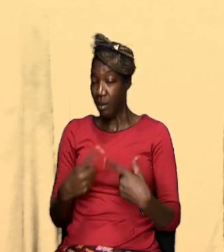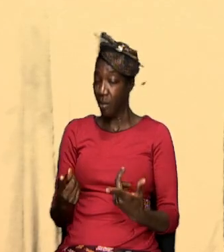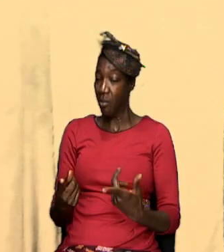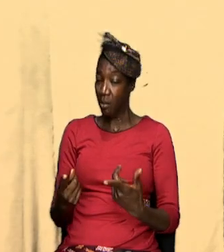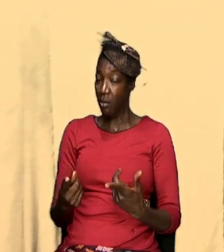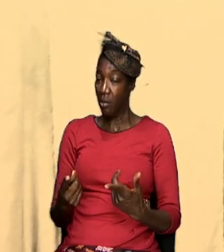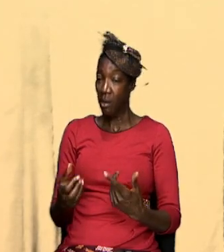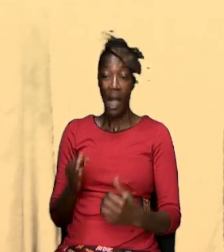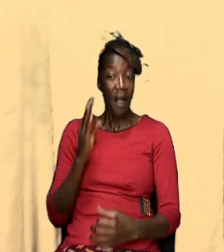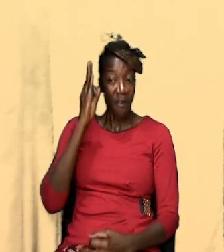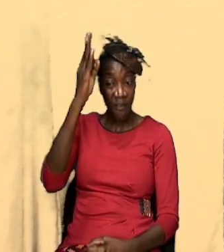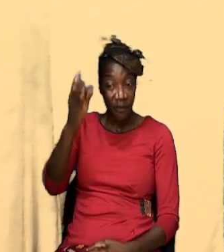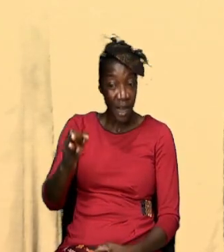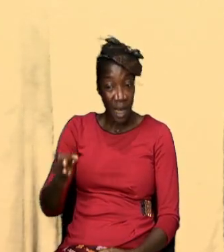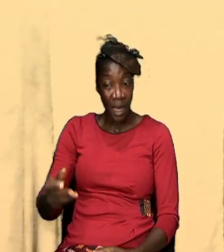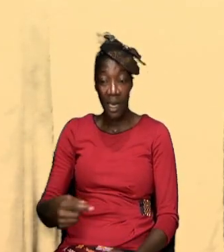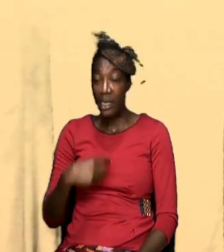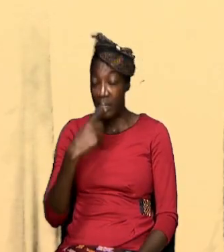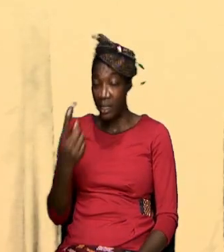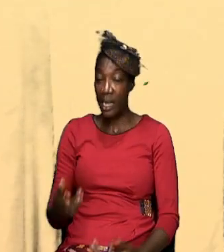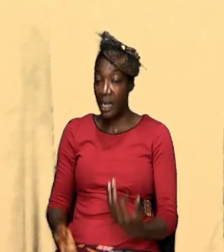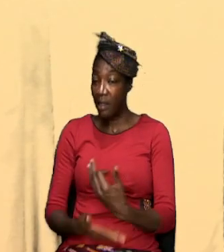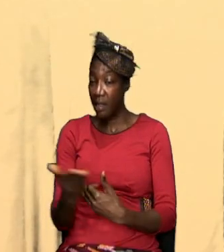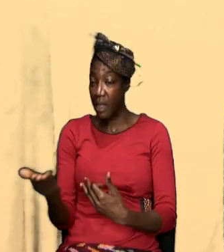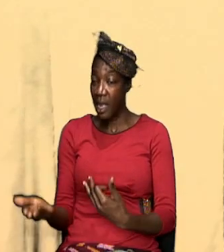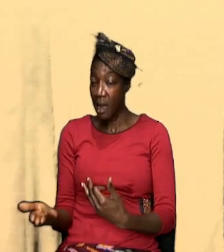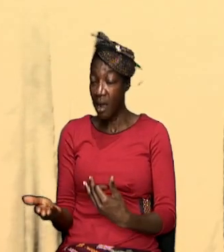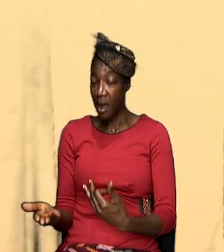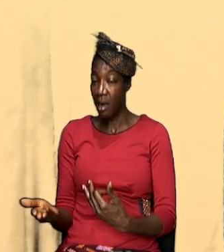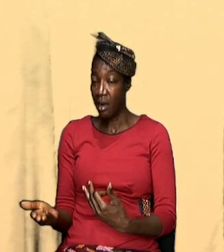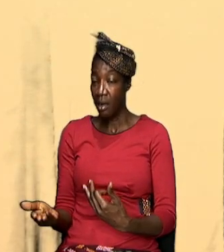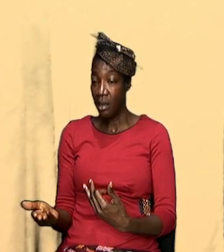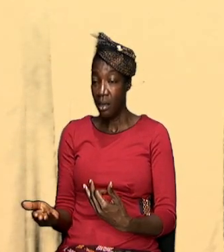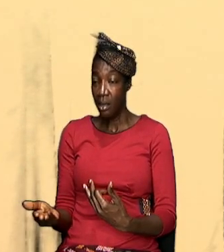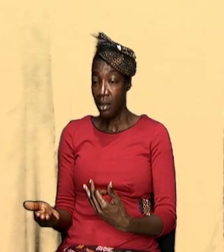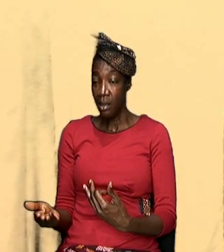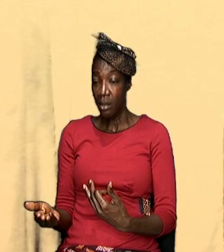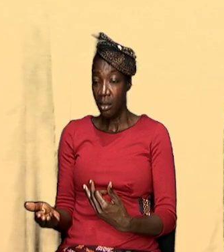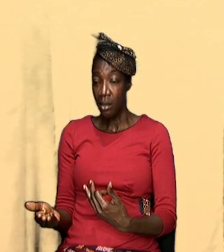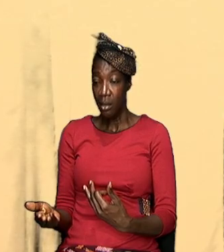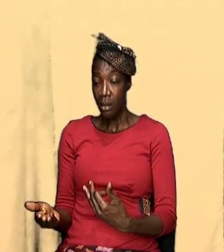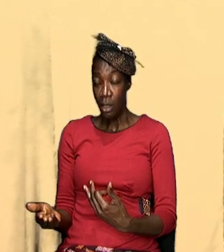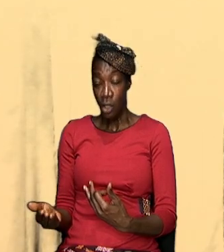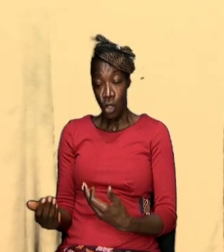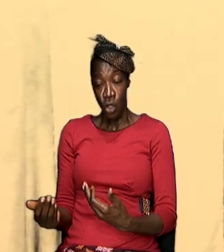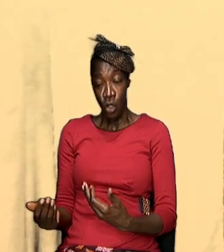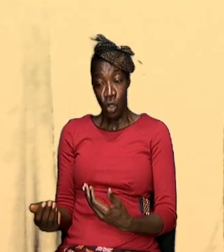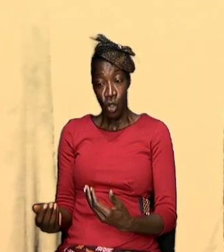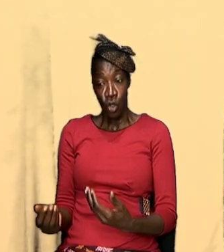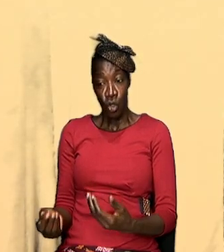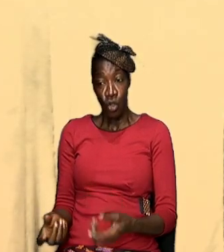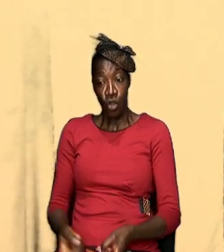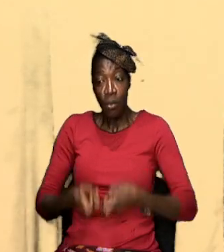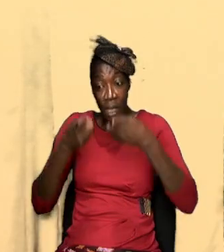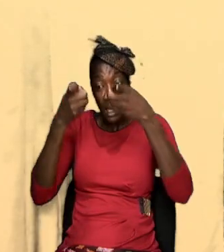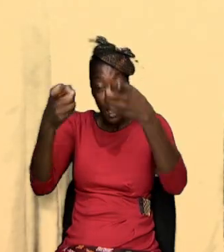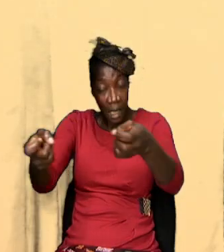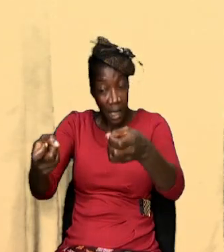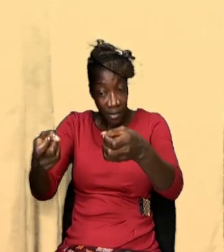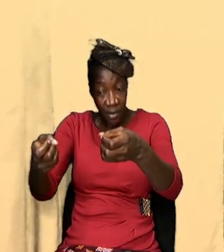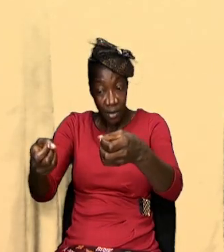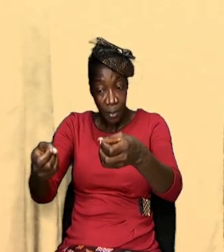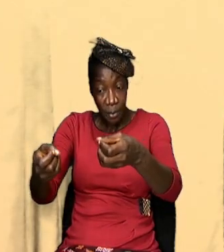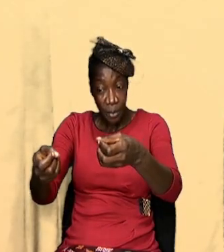as to say that there are some benefits in praying consistently at a place, at one place, at a